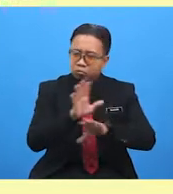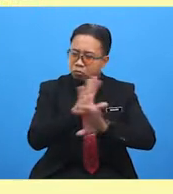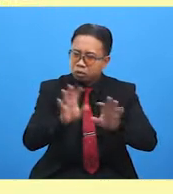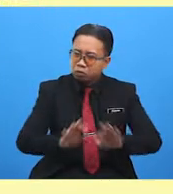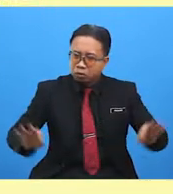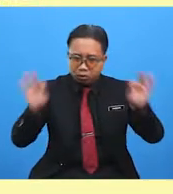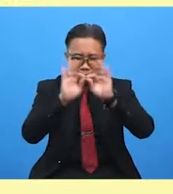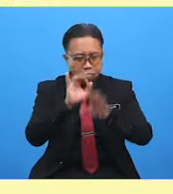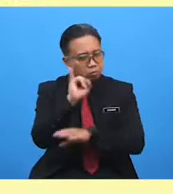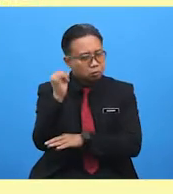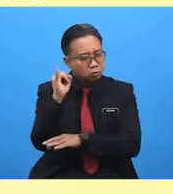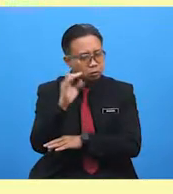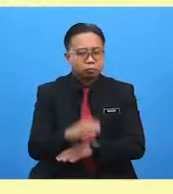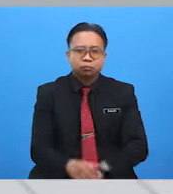important.